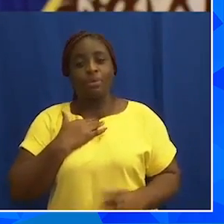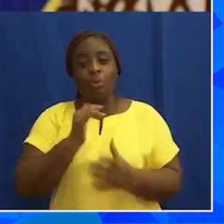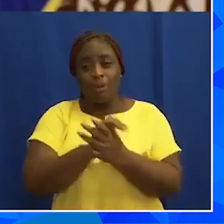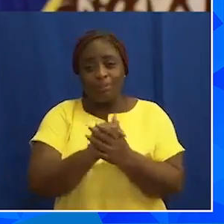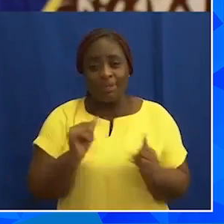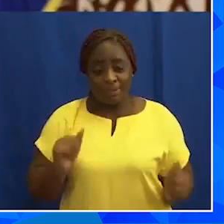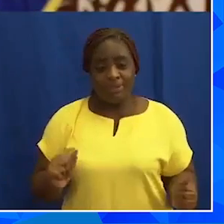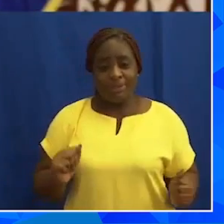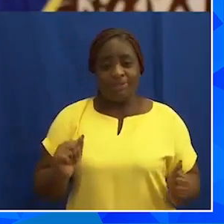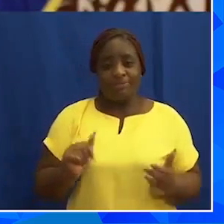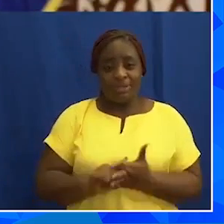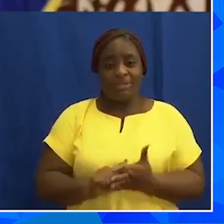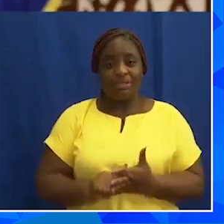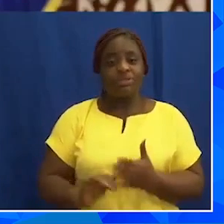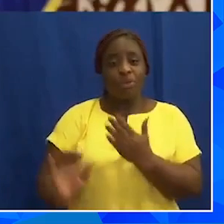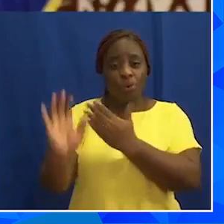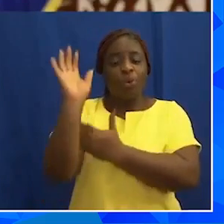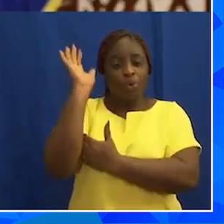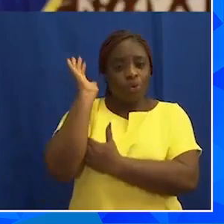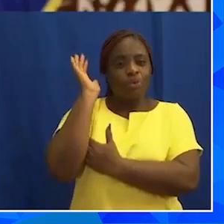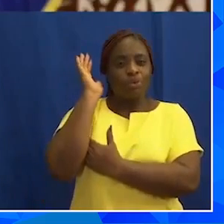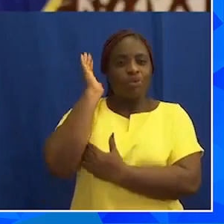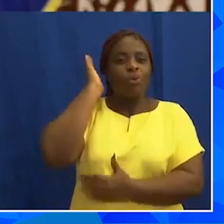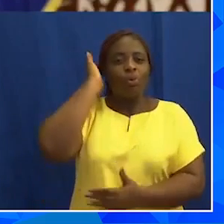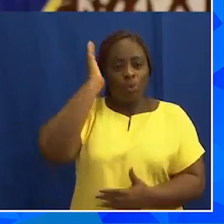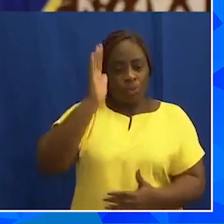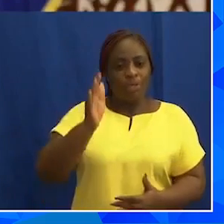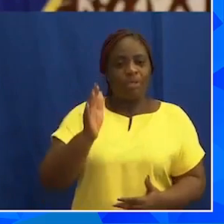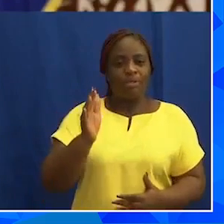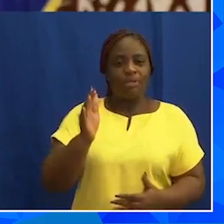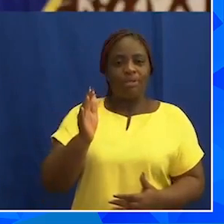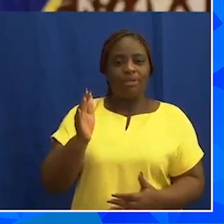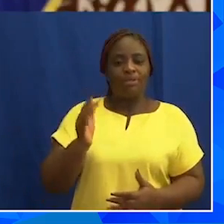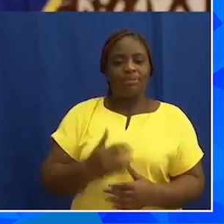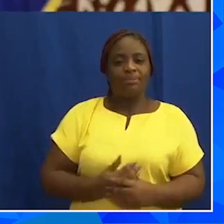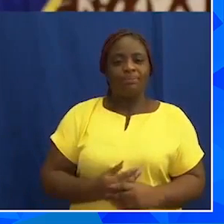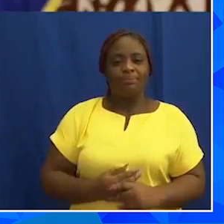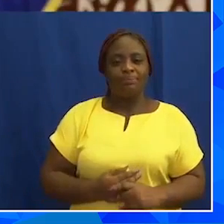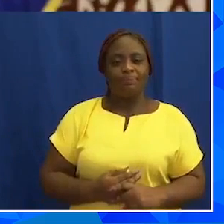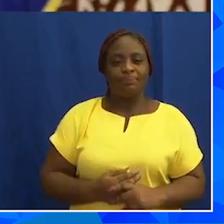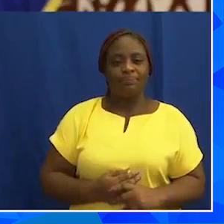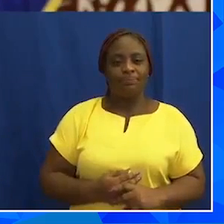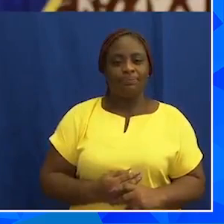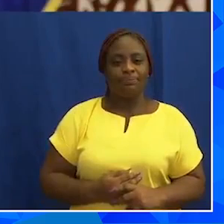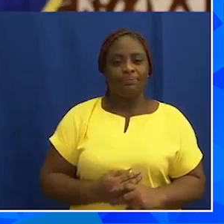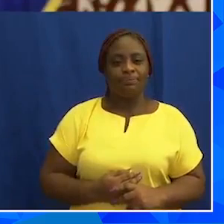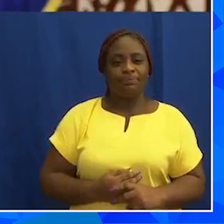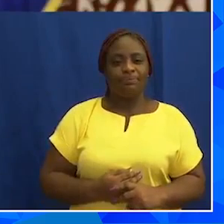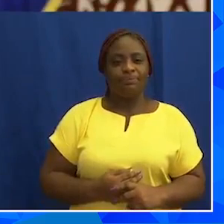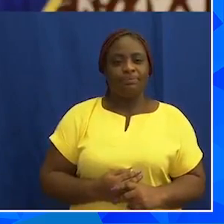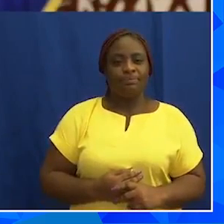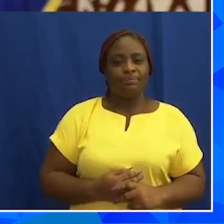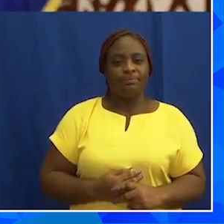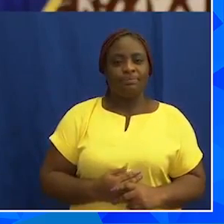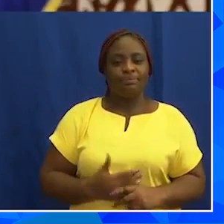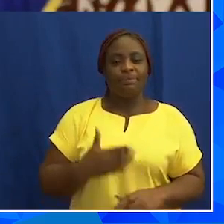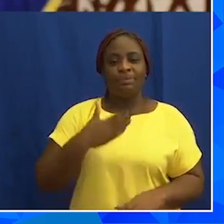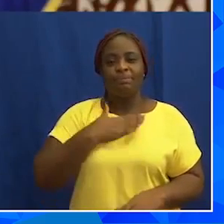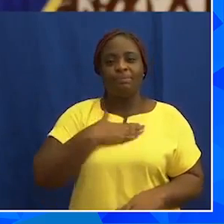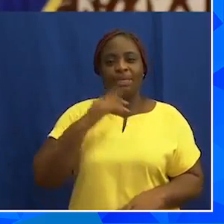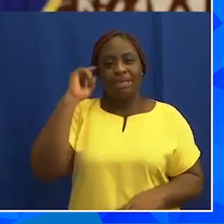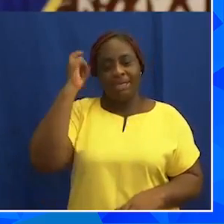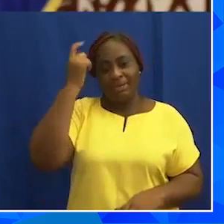to relieve Ghanaians of hardships. It is for this reason that over the first five years in office,